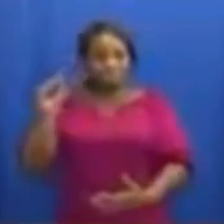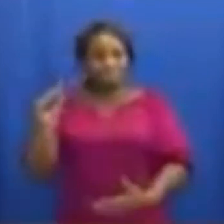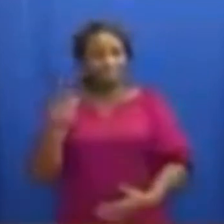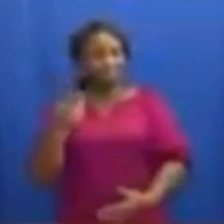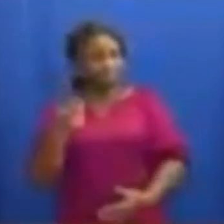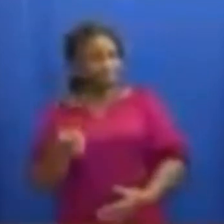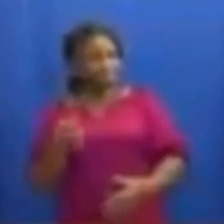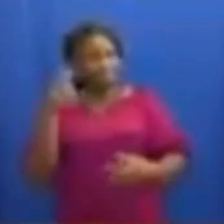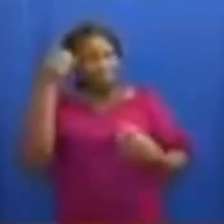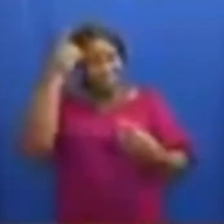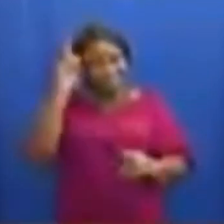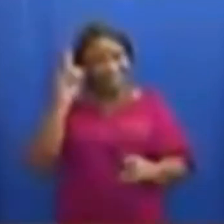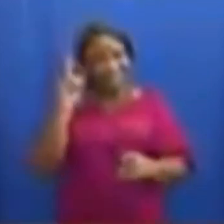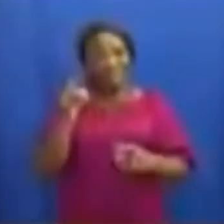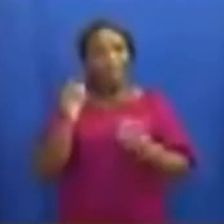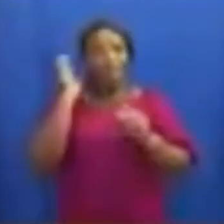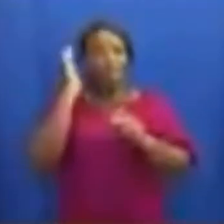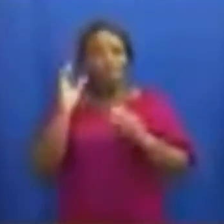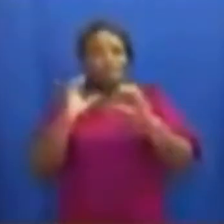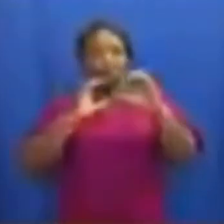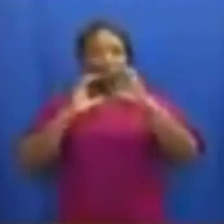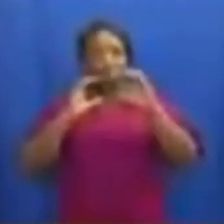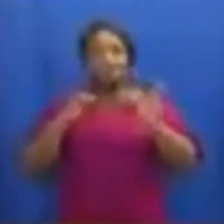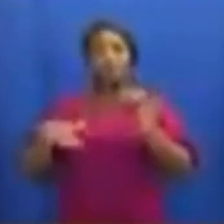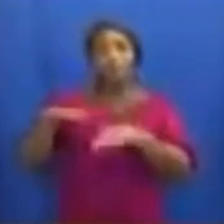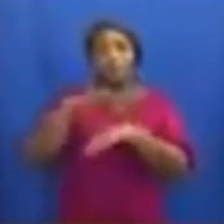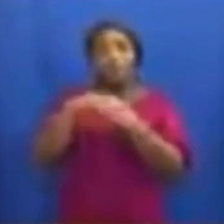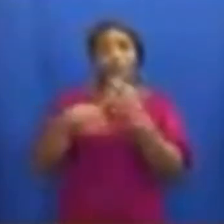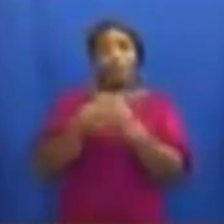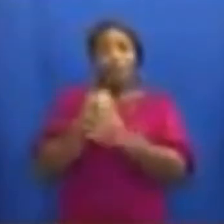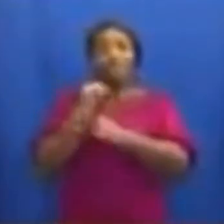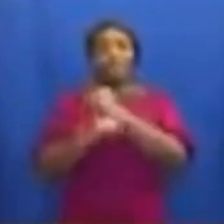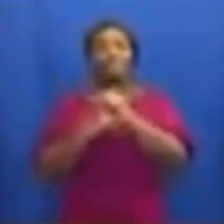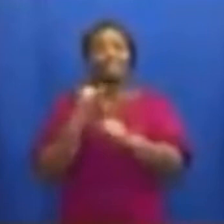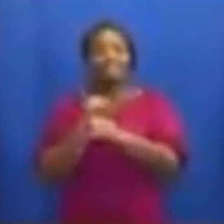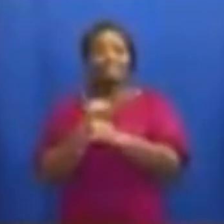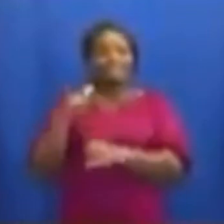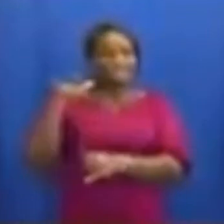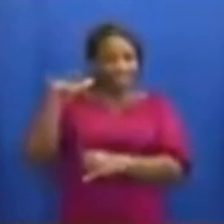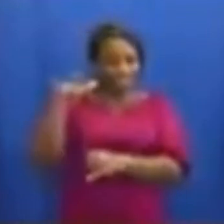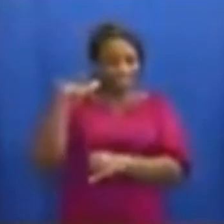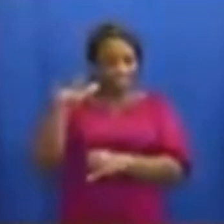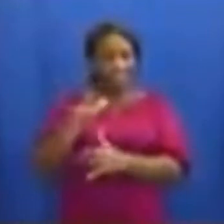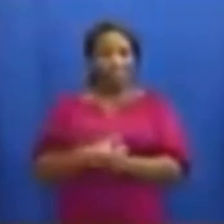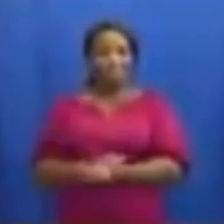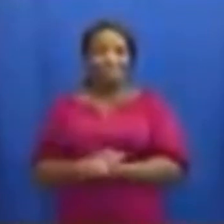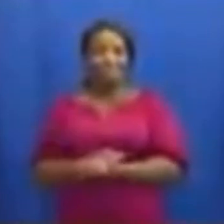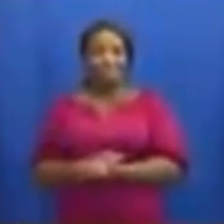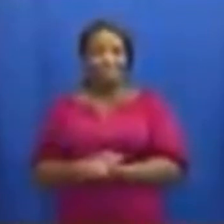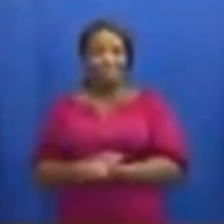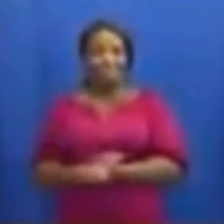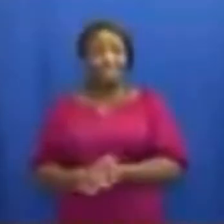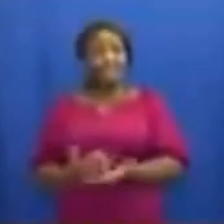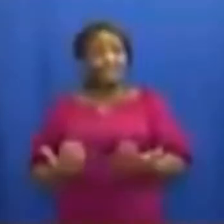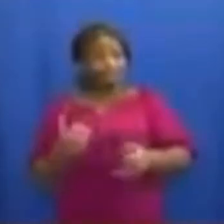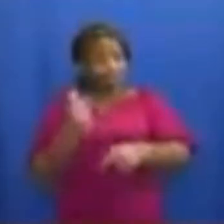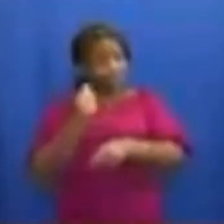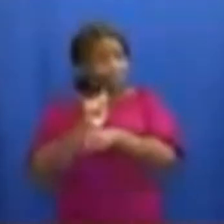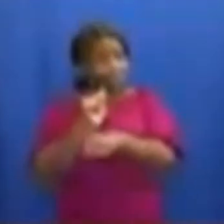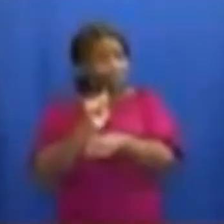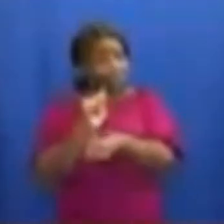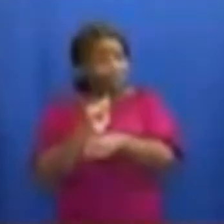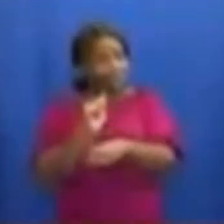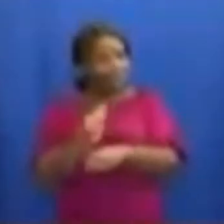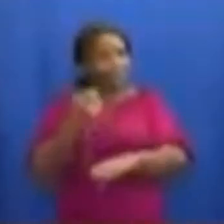decision has been communicated to all international airlines. It has been well established